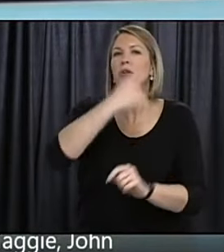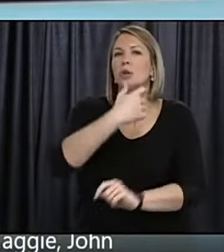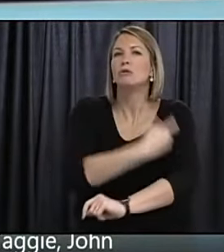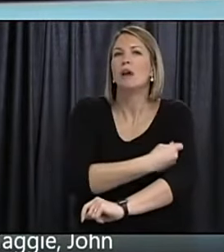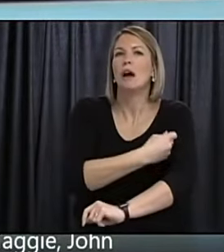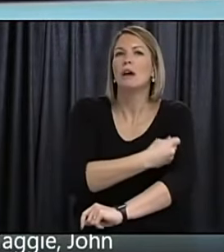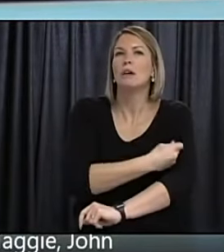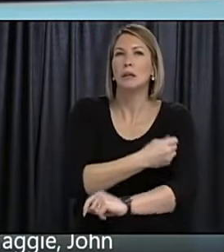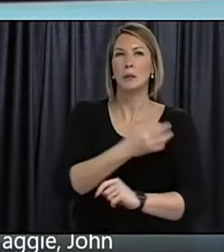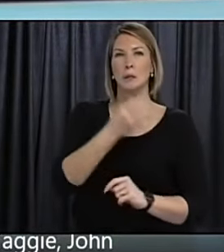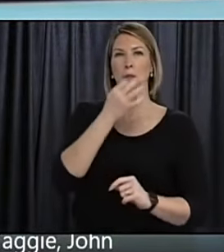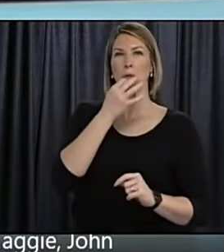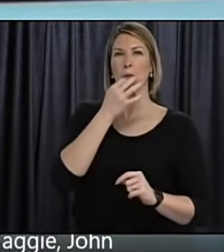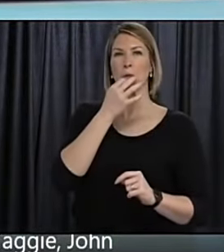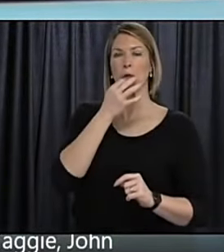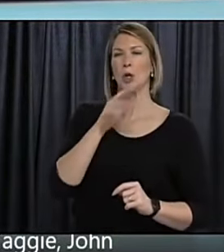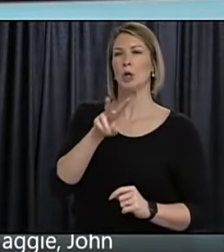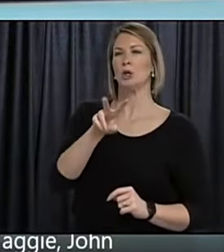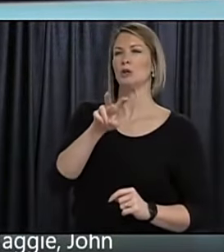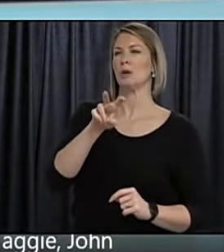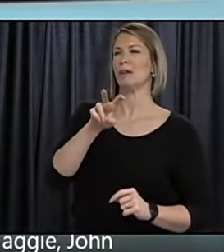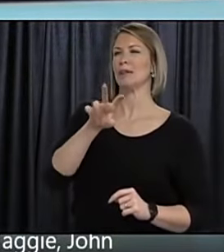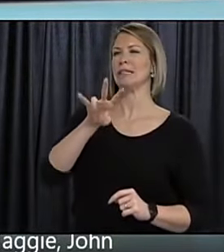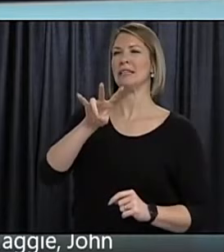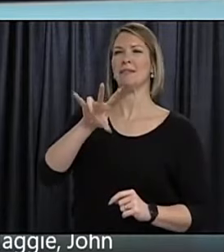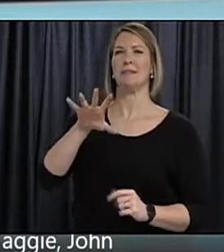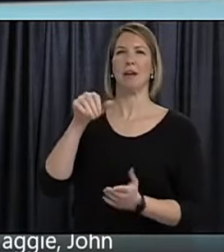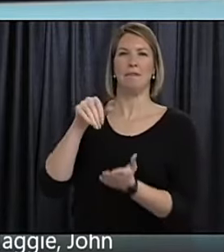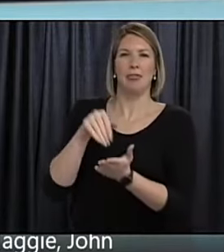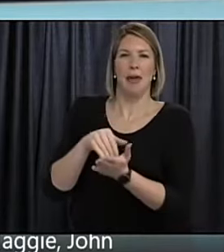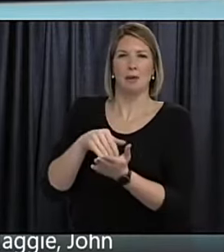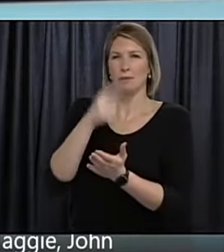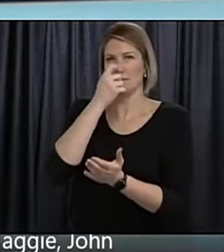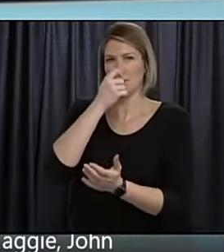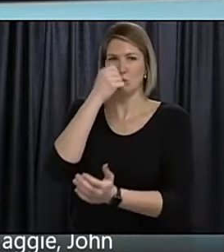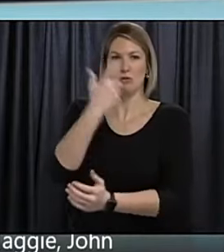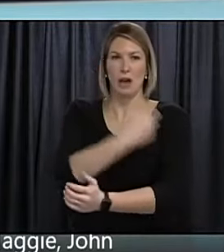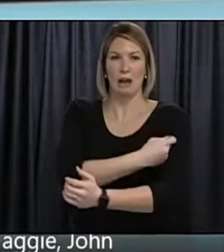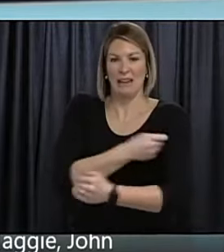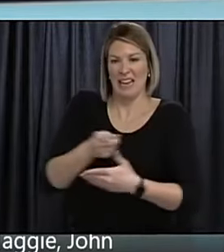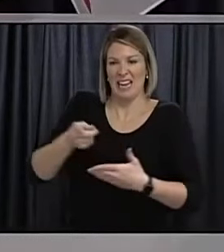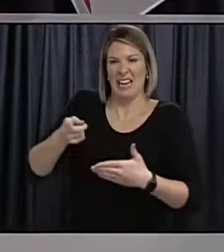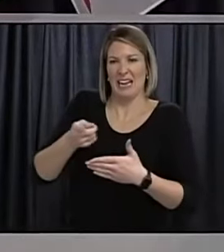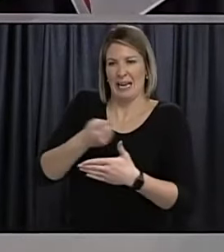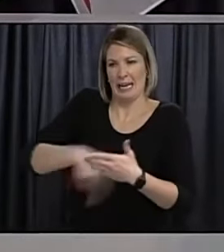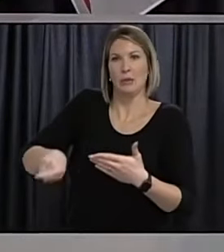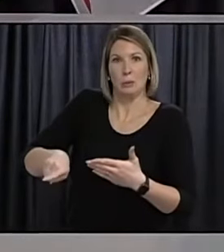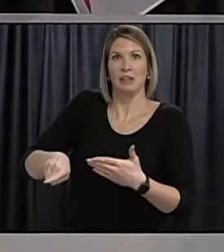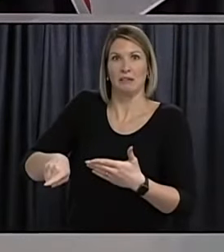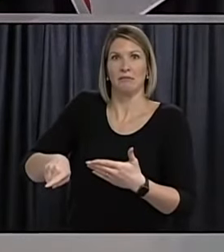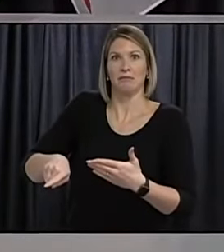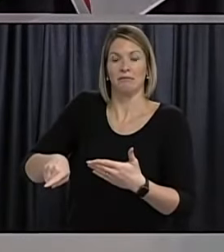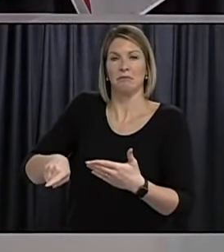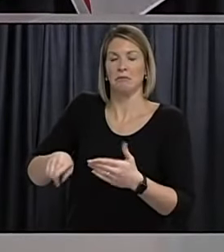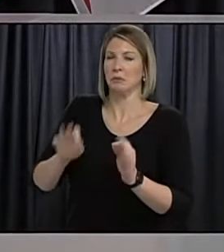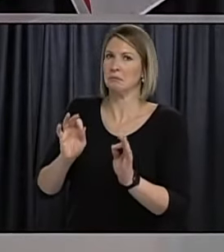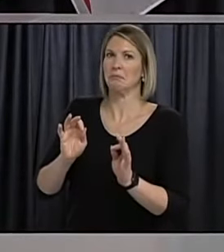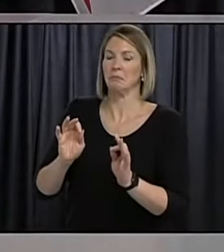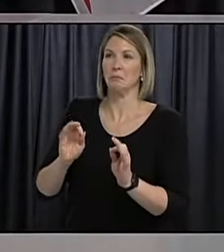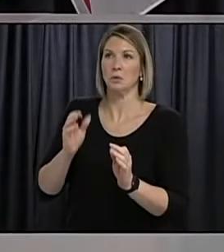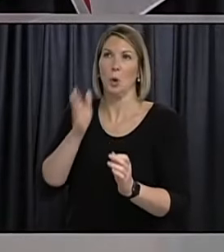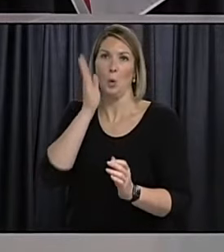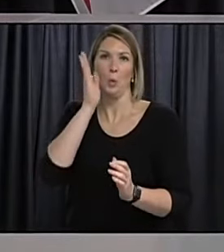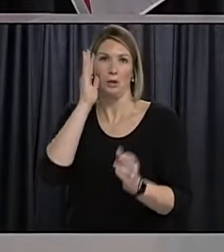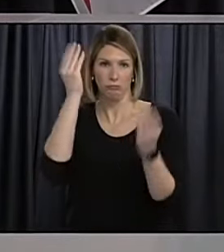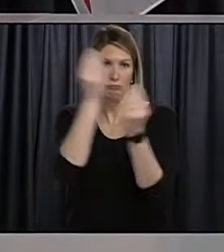to 275 000 i think by the end of next week and we report our um you